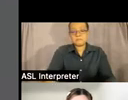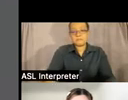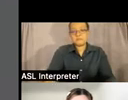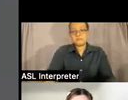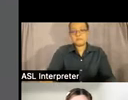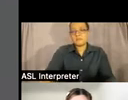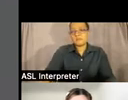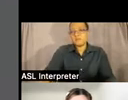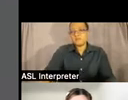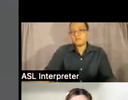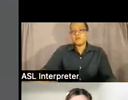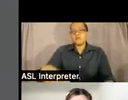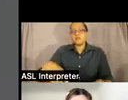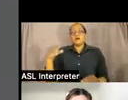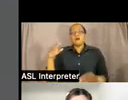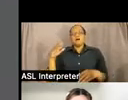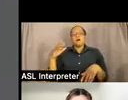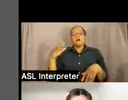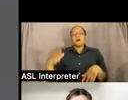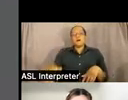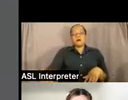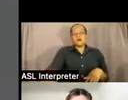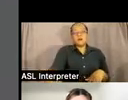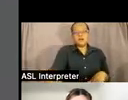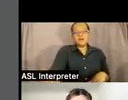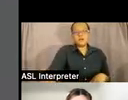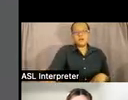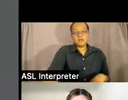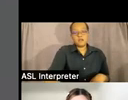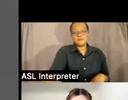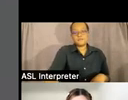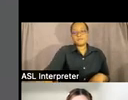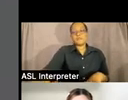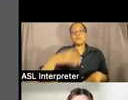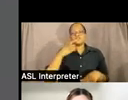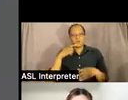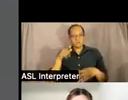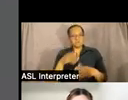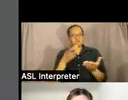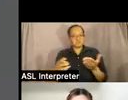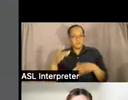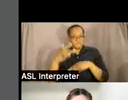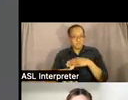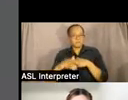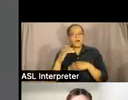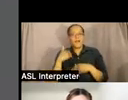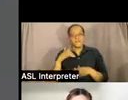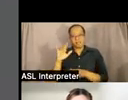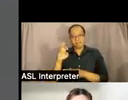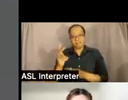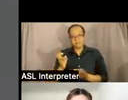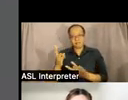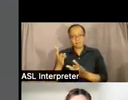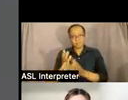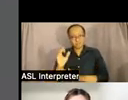free download so you can click the link in the chat and go ahead and get this resource you can take it to classrooms like so